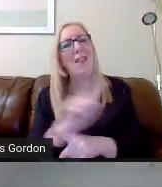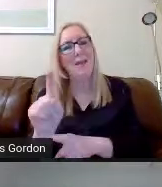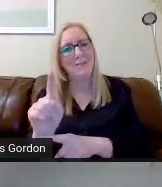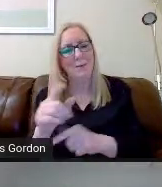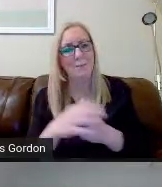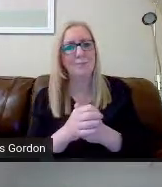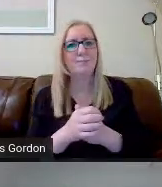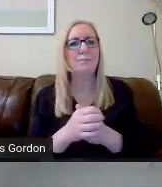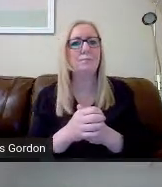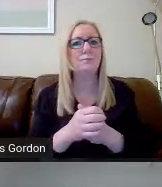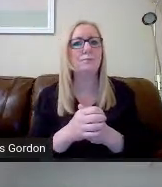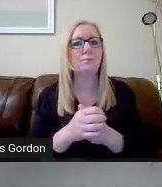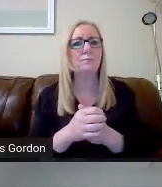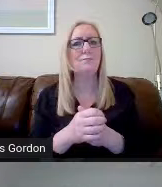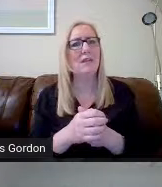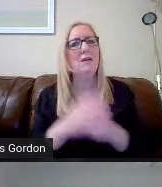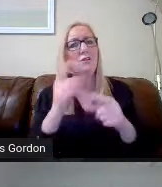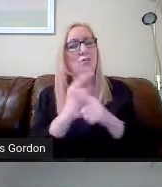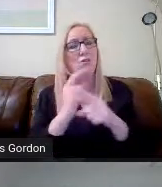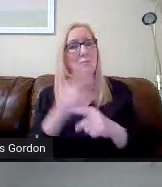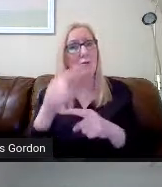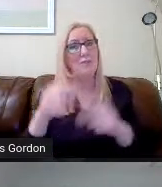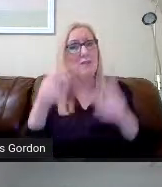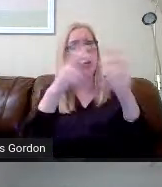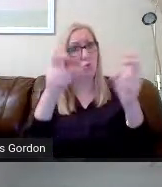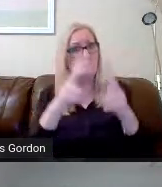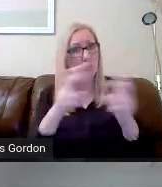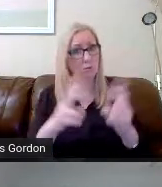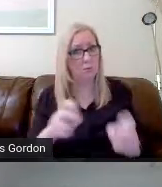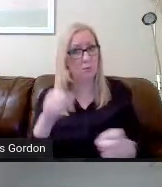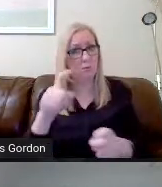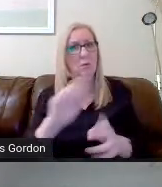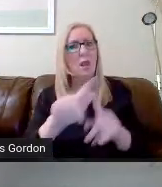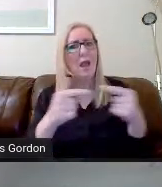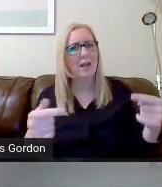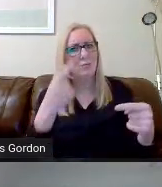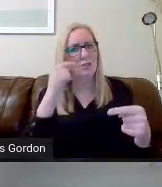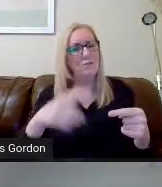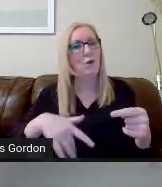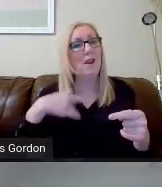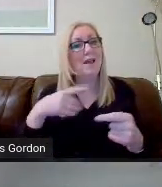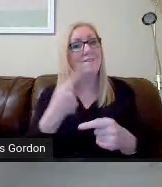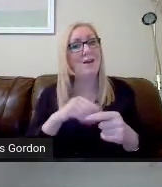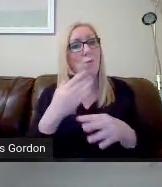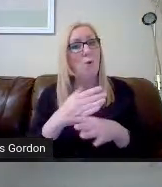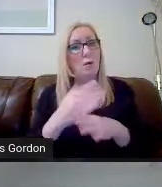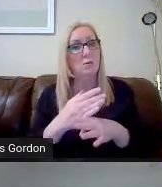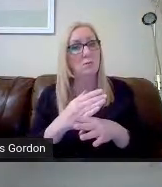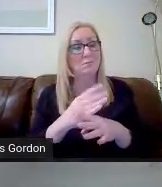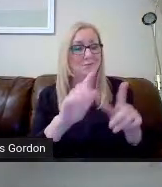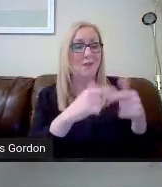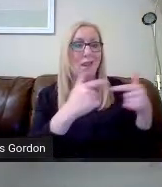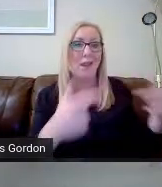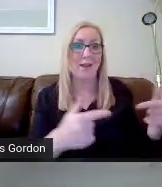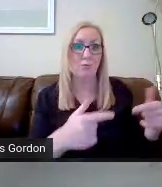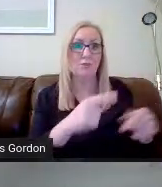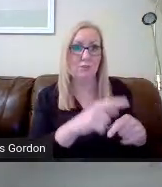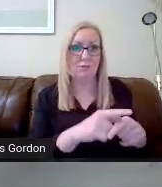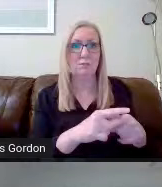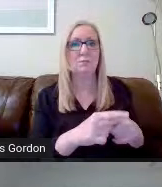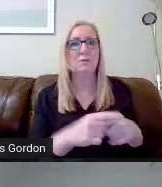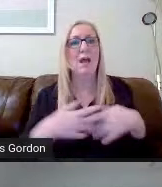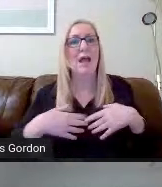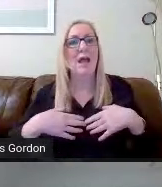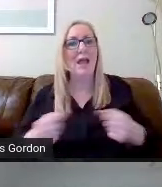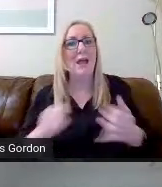I'll mention these courses briefly. Languages for Life and Work, which is the Languages Faculty, and Health Sector,